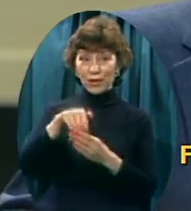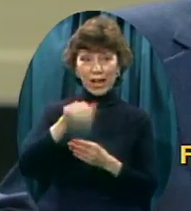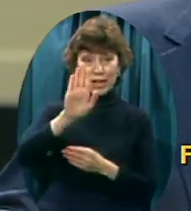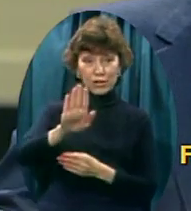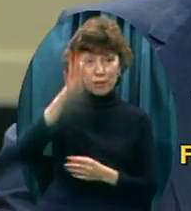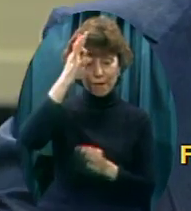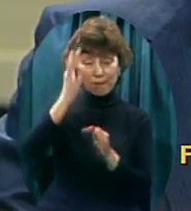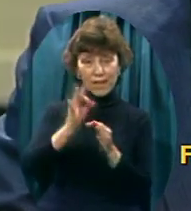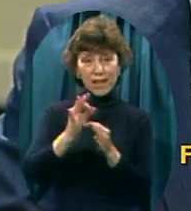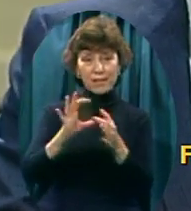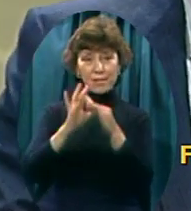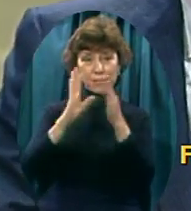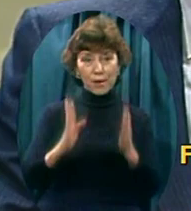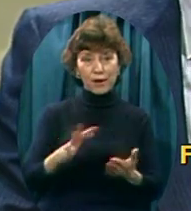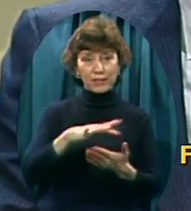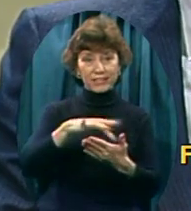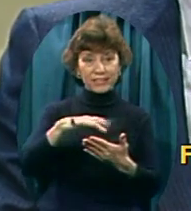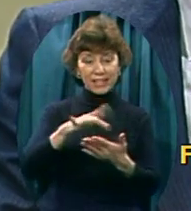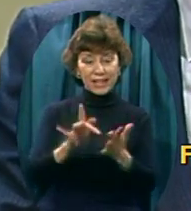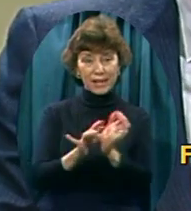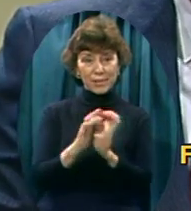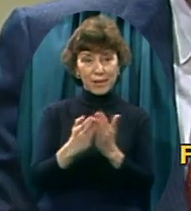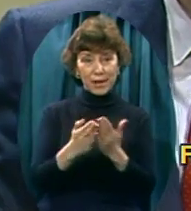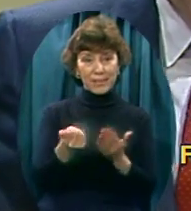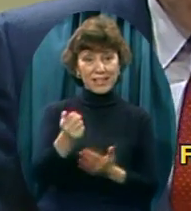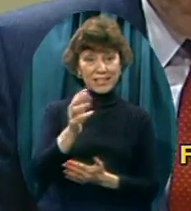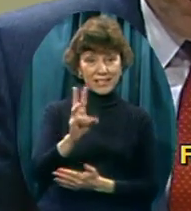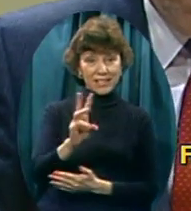If there